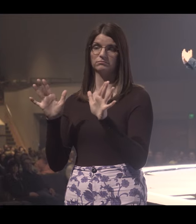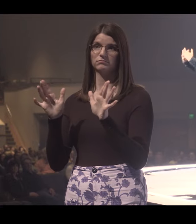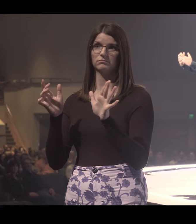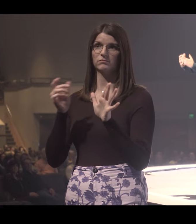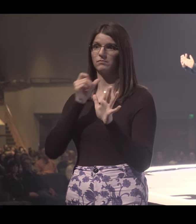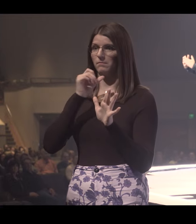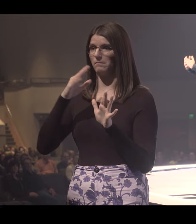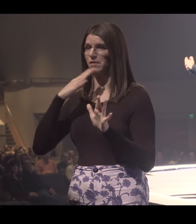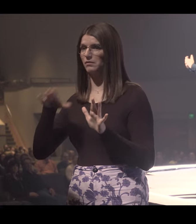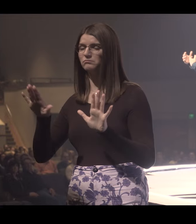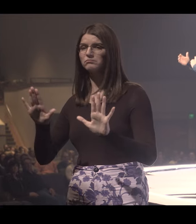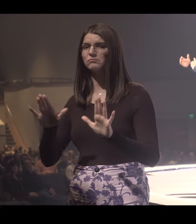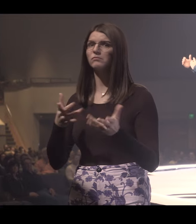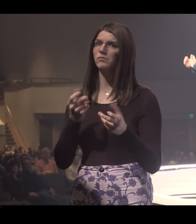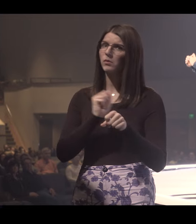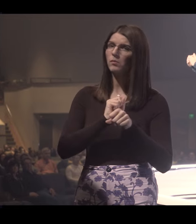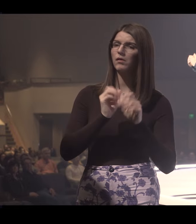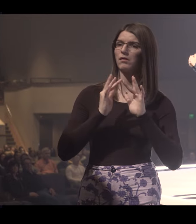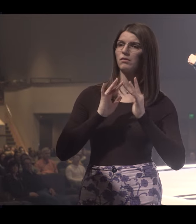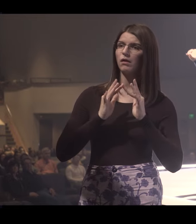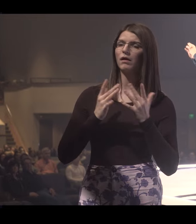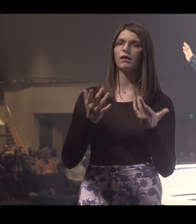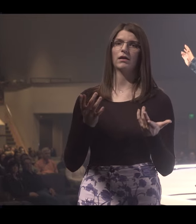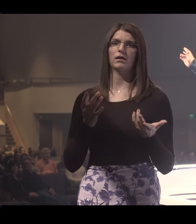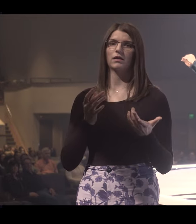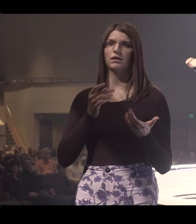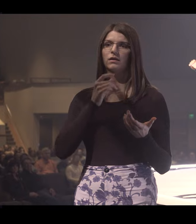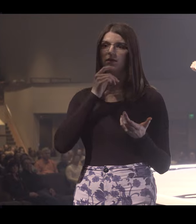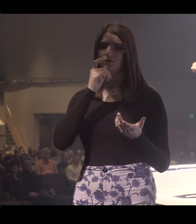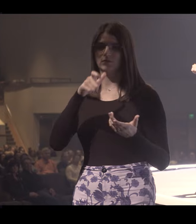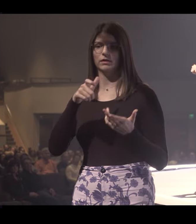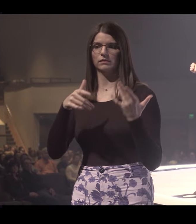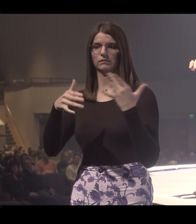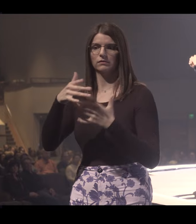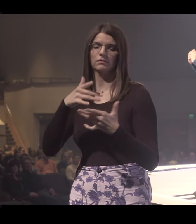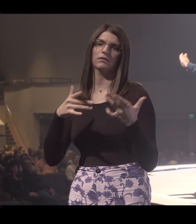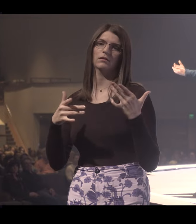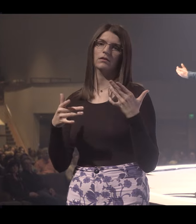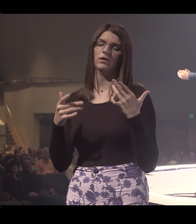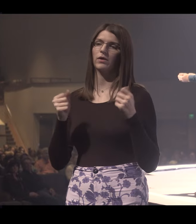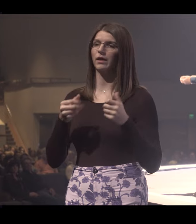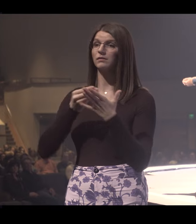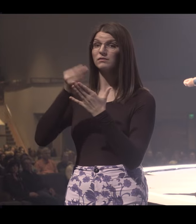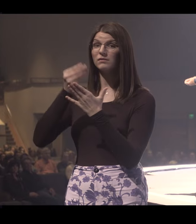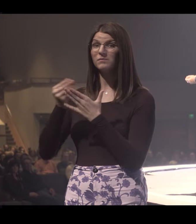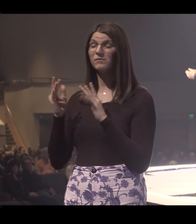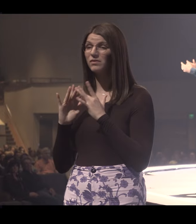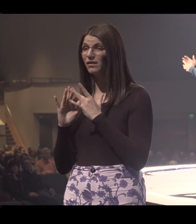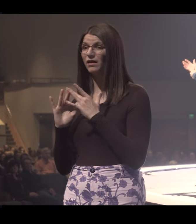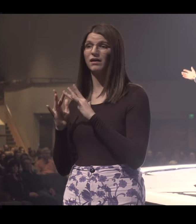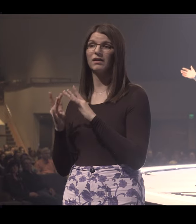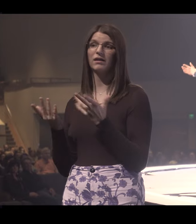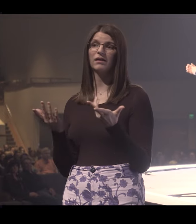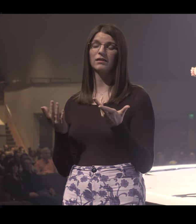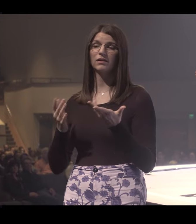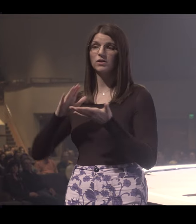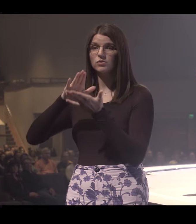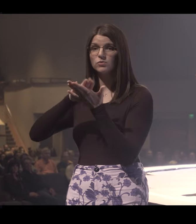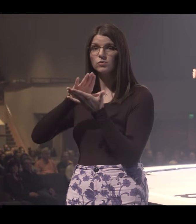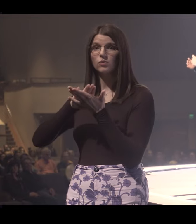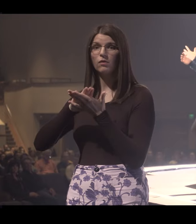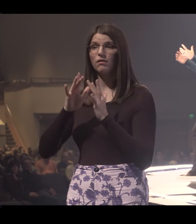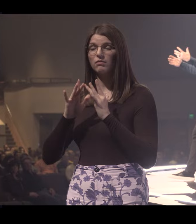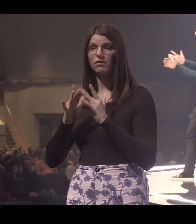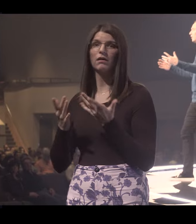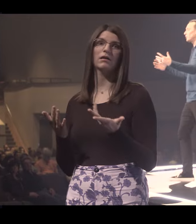It's just, you we can work online, work from home, and we don't have to be around people as much. And we can shop online. We can go to school